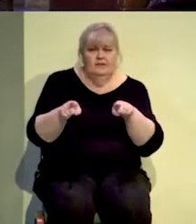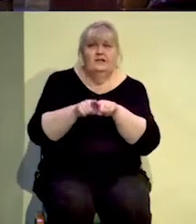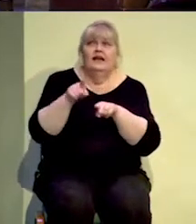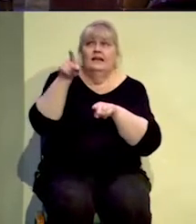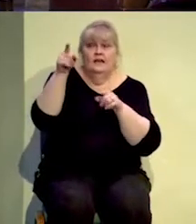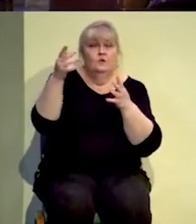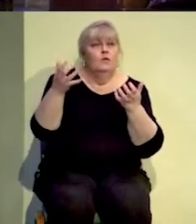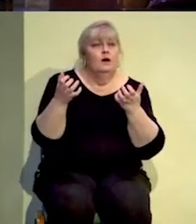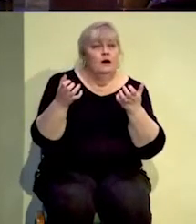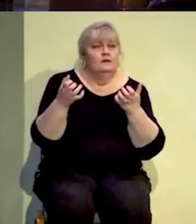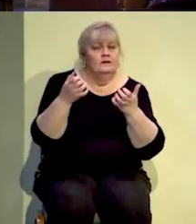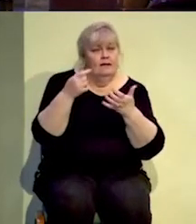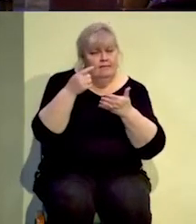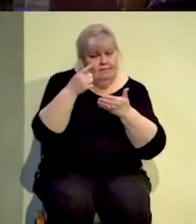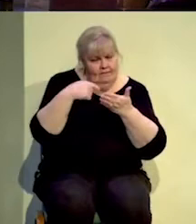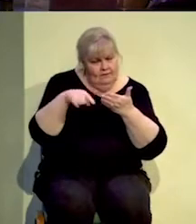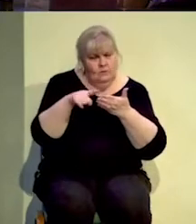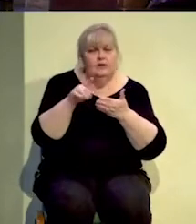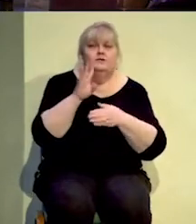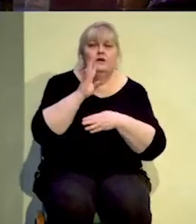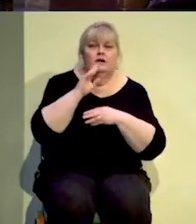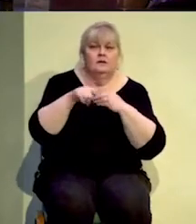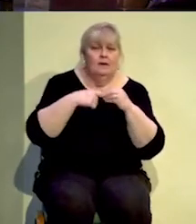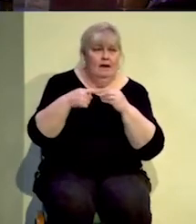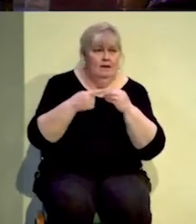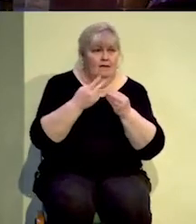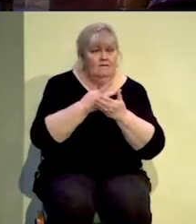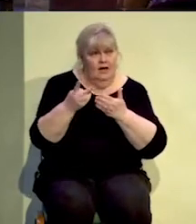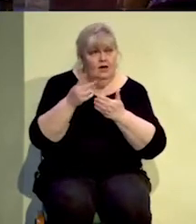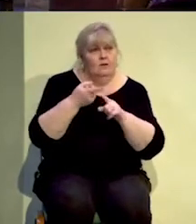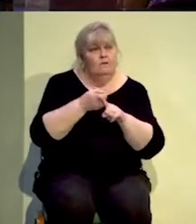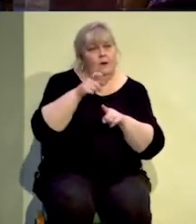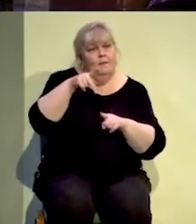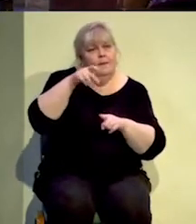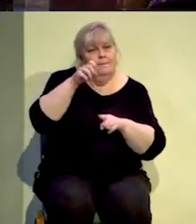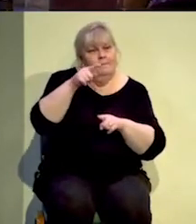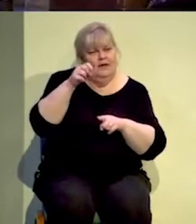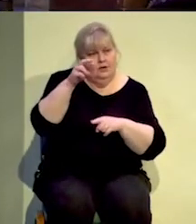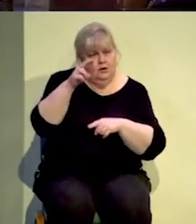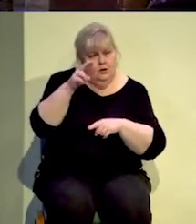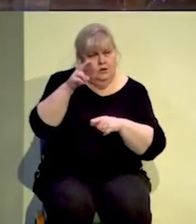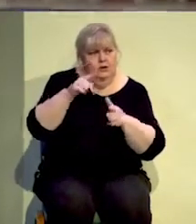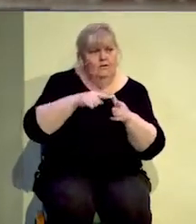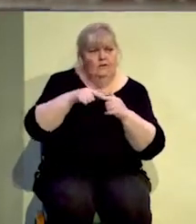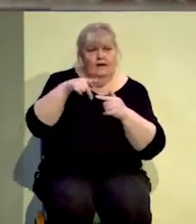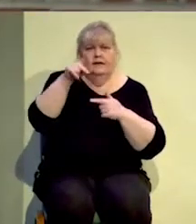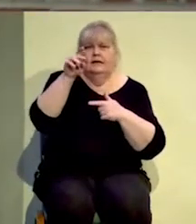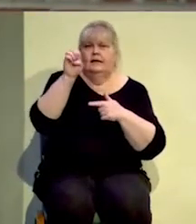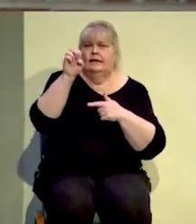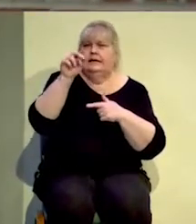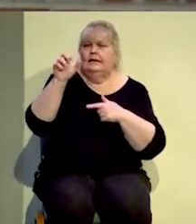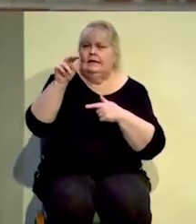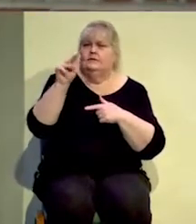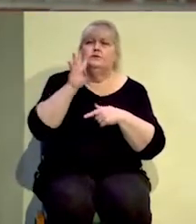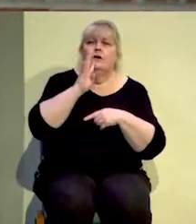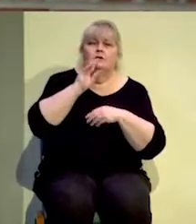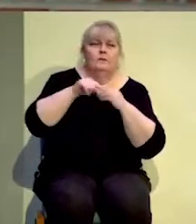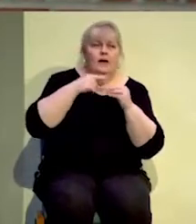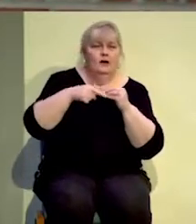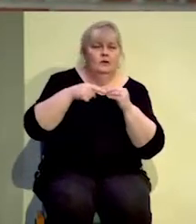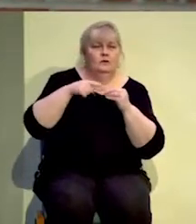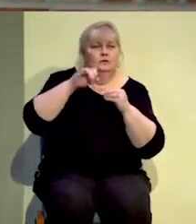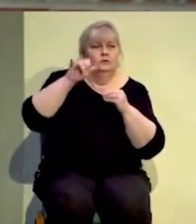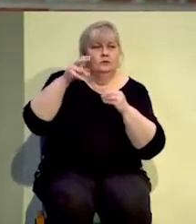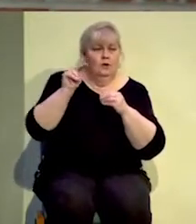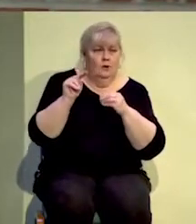The next week I talked about the failures of the Apostle Peter. Then Pastor Kenan preached on the Apostle John. And then last week